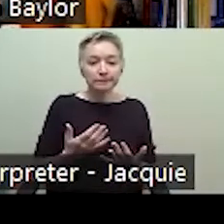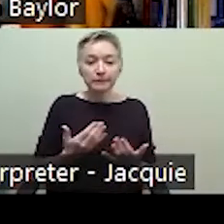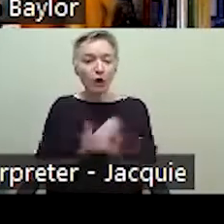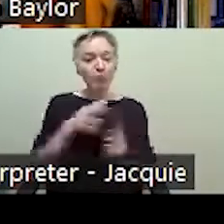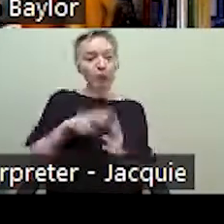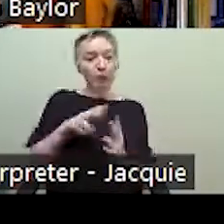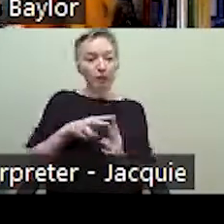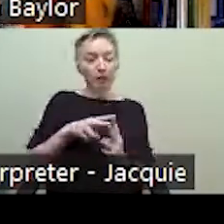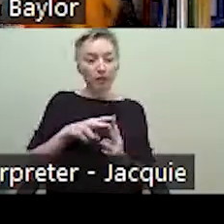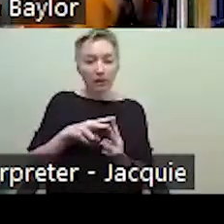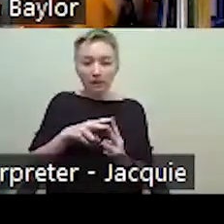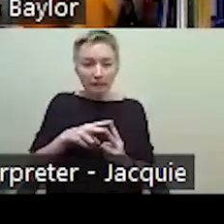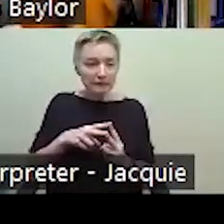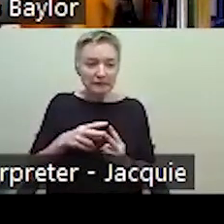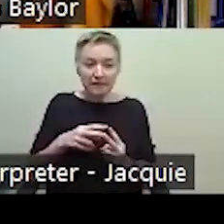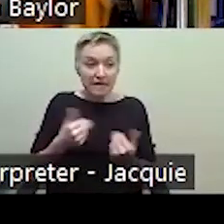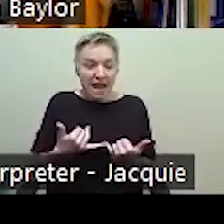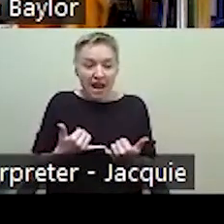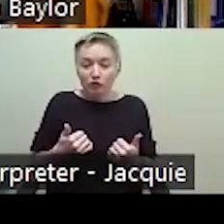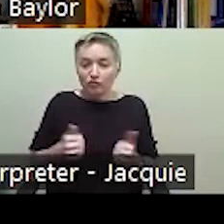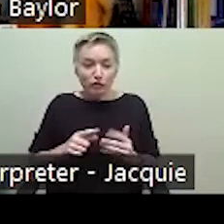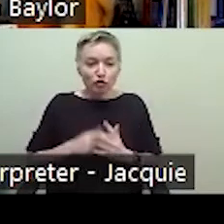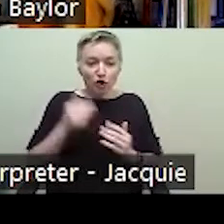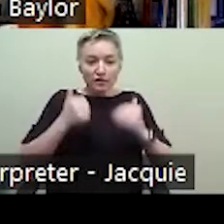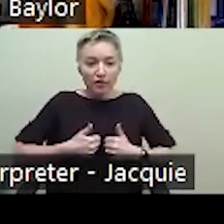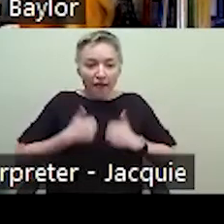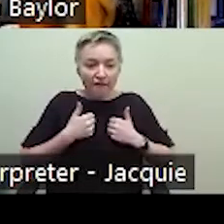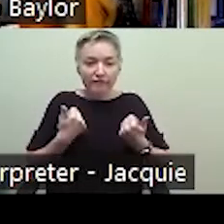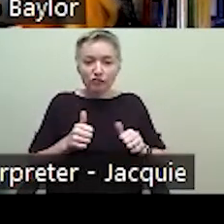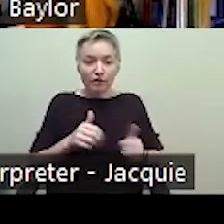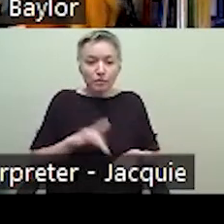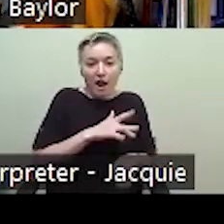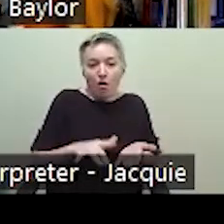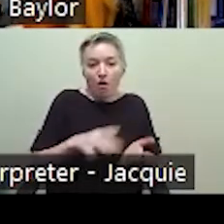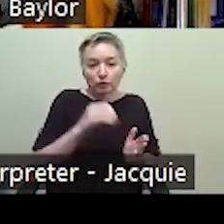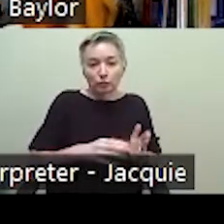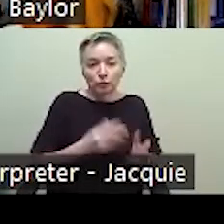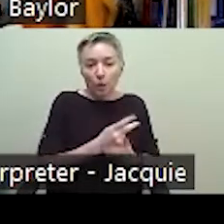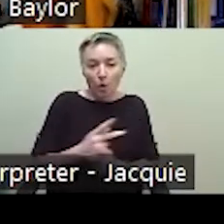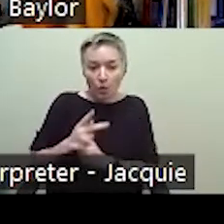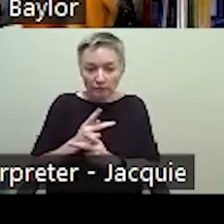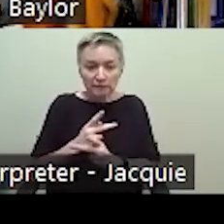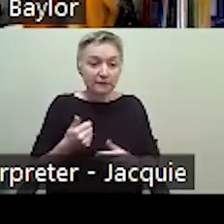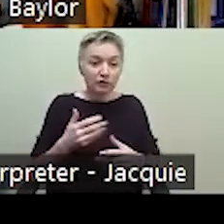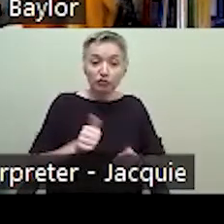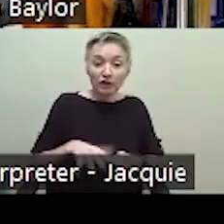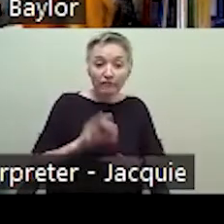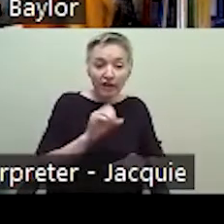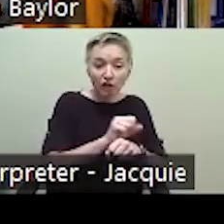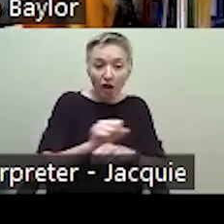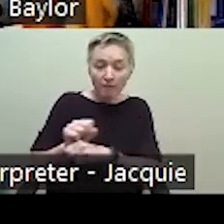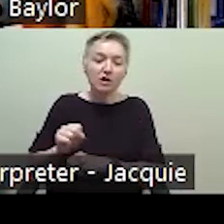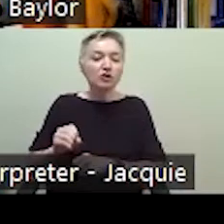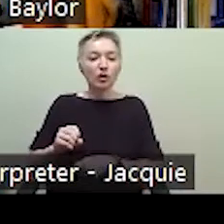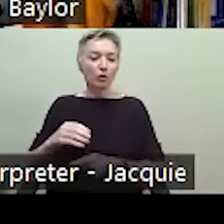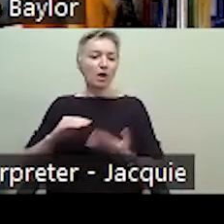get jobs and pay off some student loans. So there's quite a diverse range of members of the community